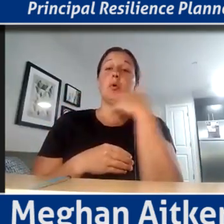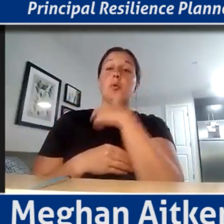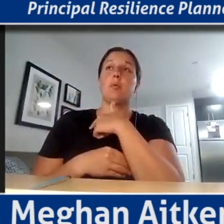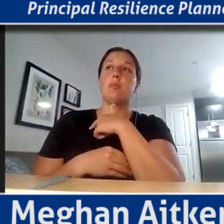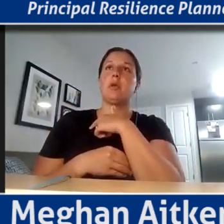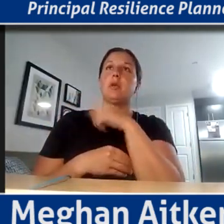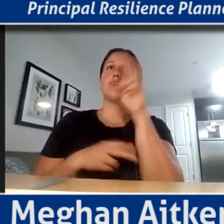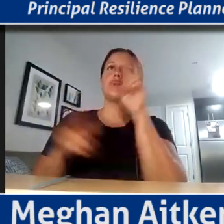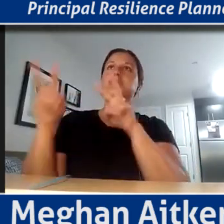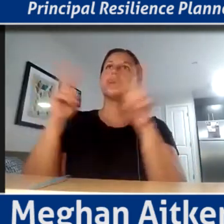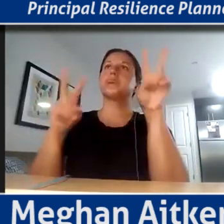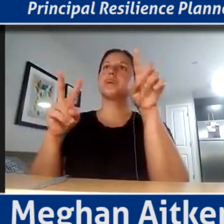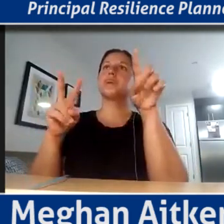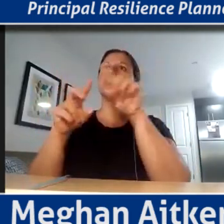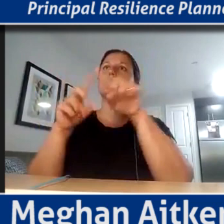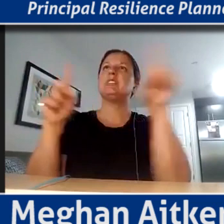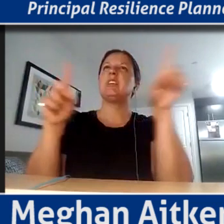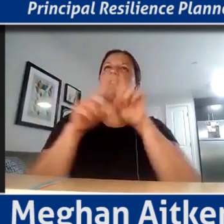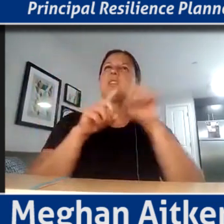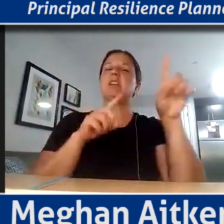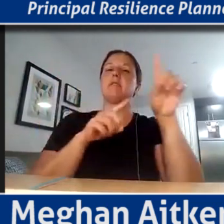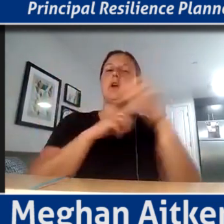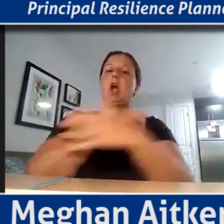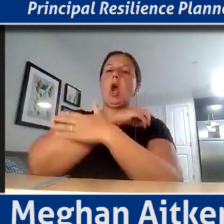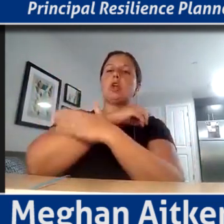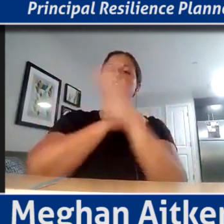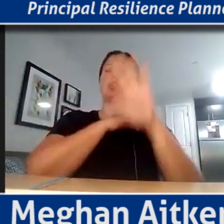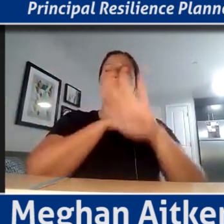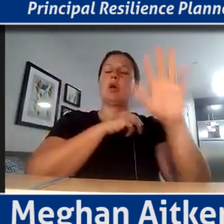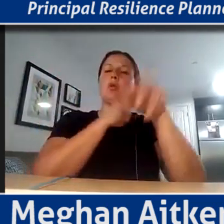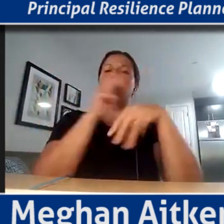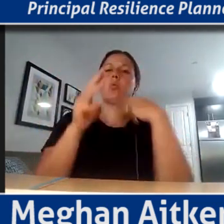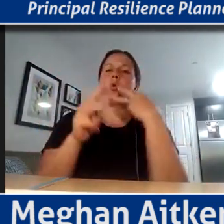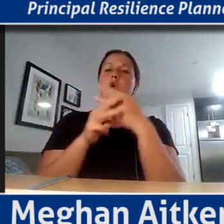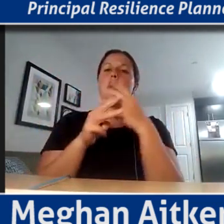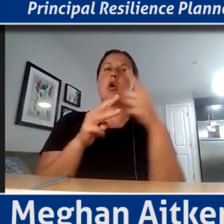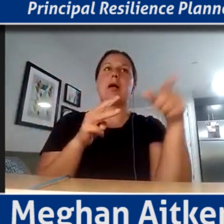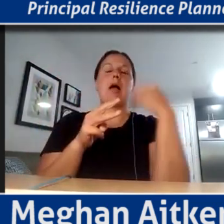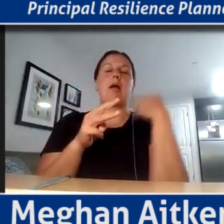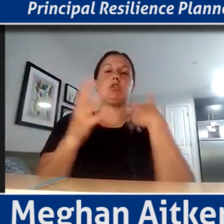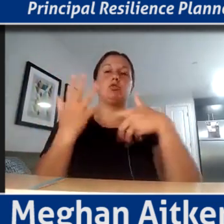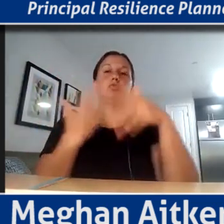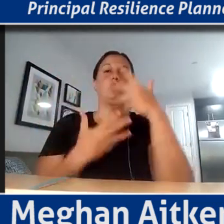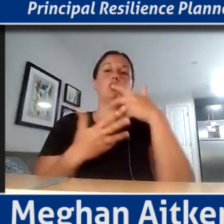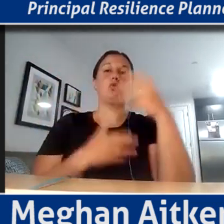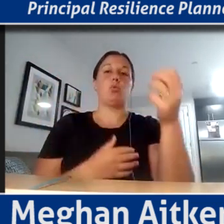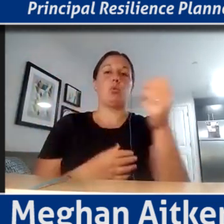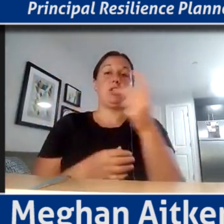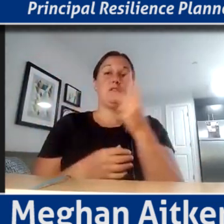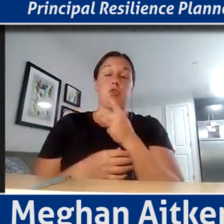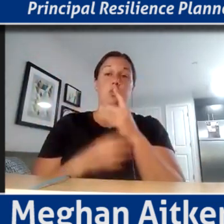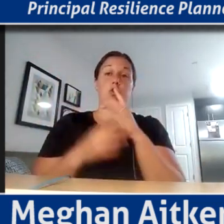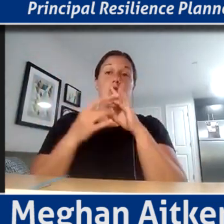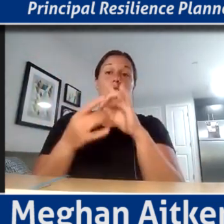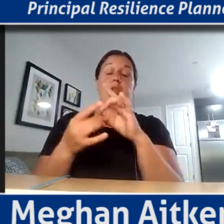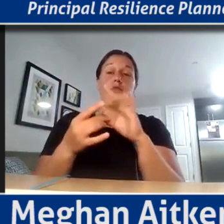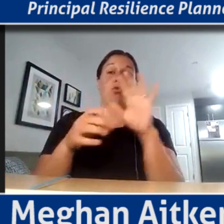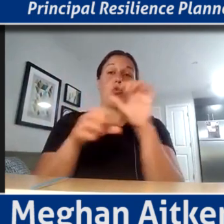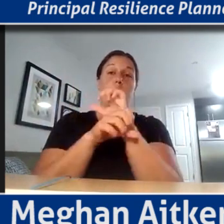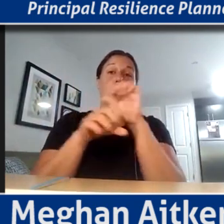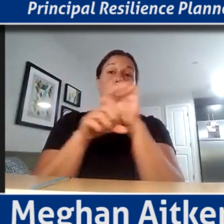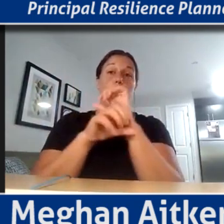internationally, they have a social return in regards to their procurement, in regards to their workforce. And basically,